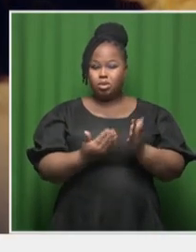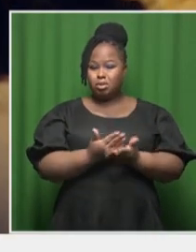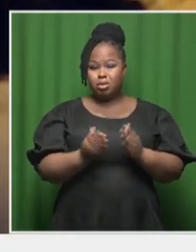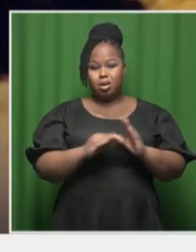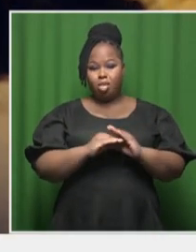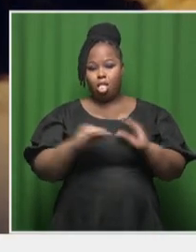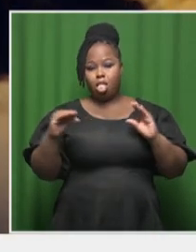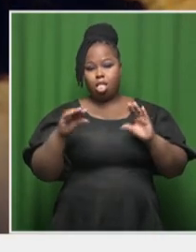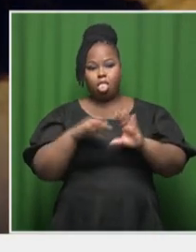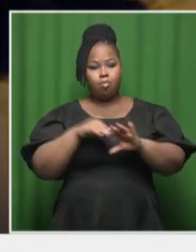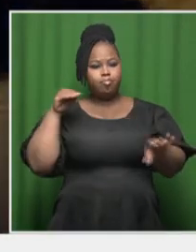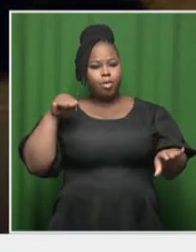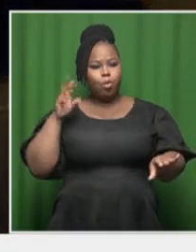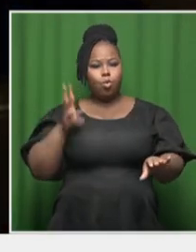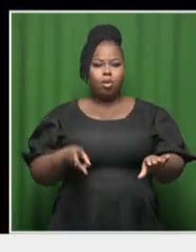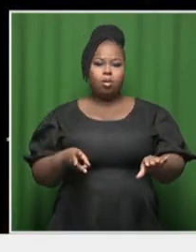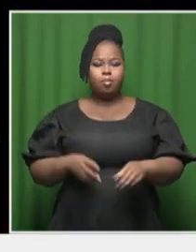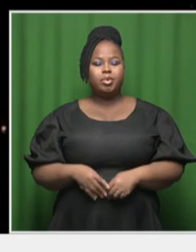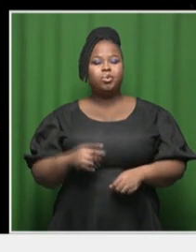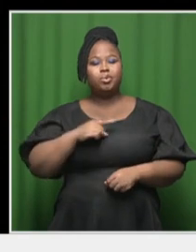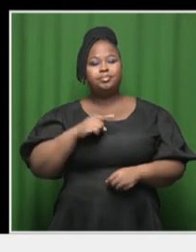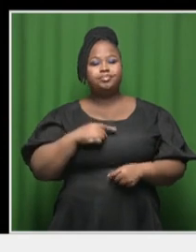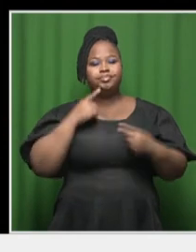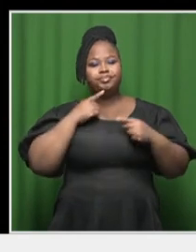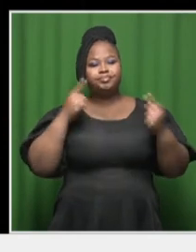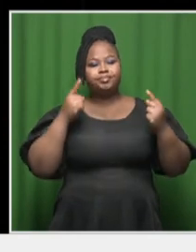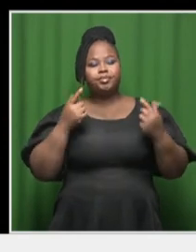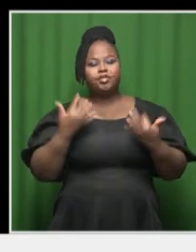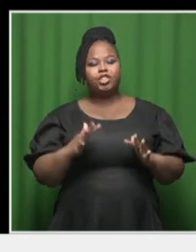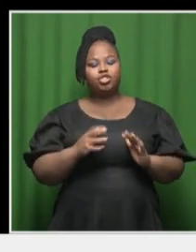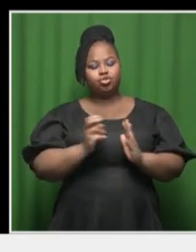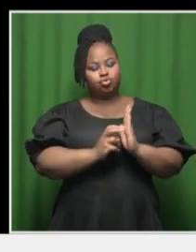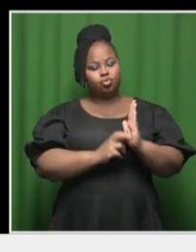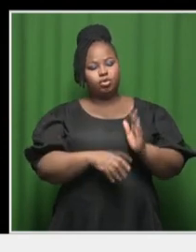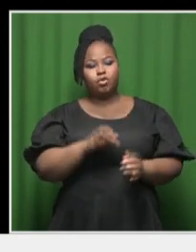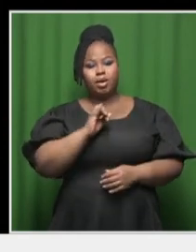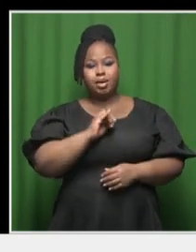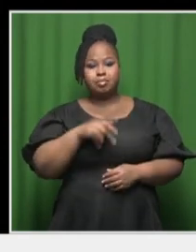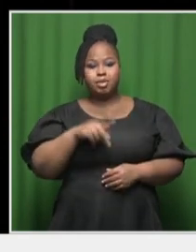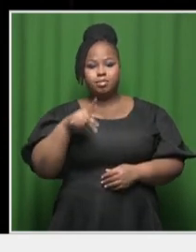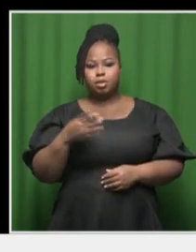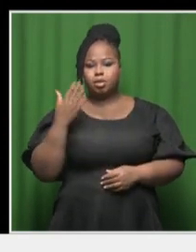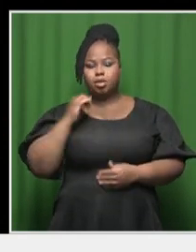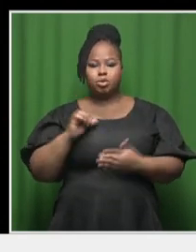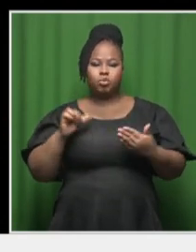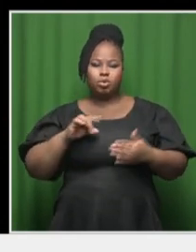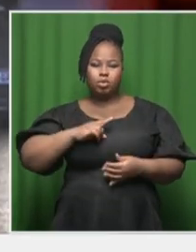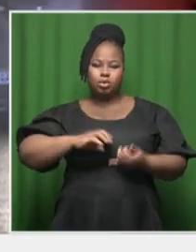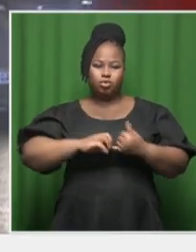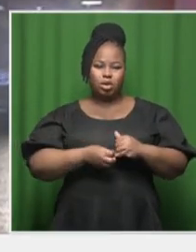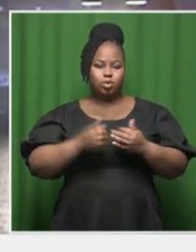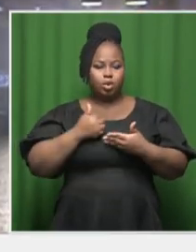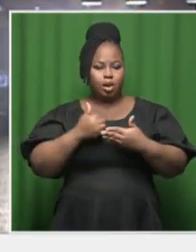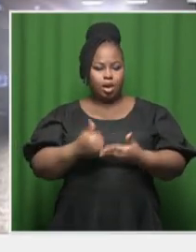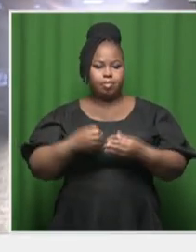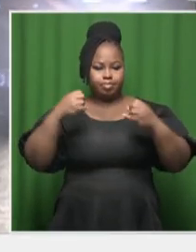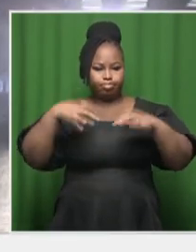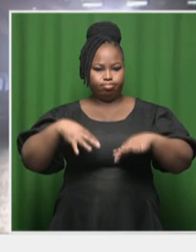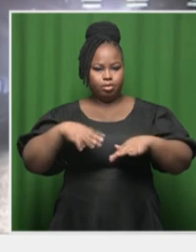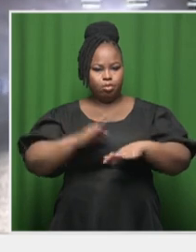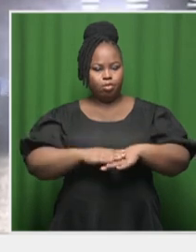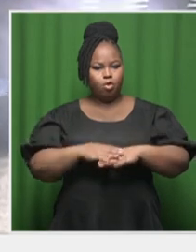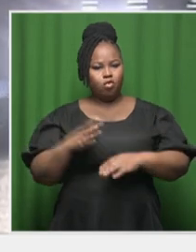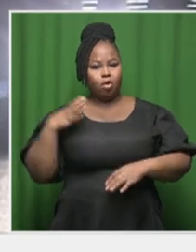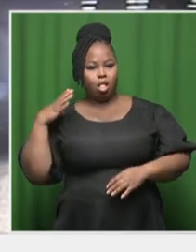country. ESCOM announced the new regulations for independent power producers last week to deal with constraints. Allocations are